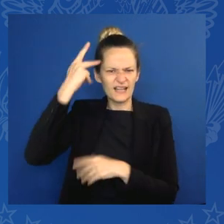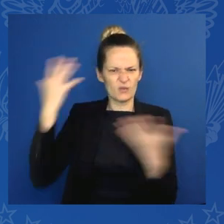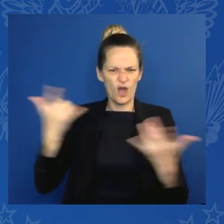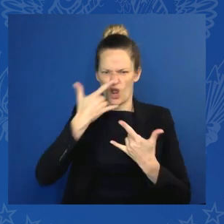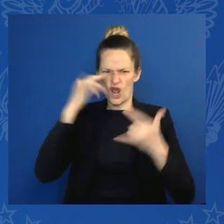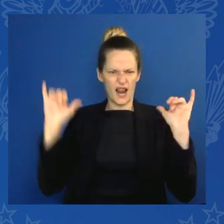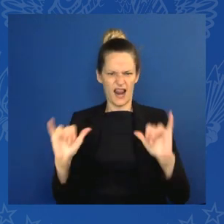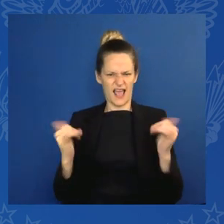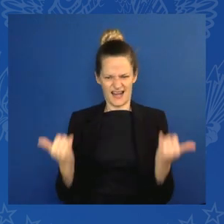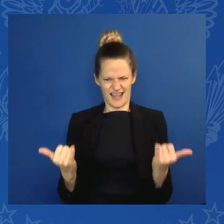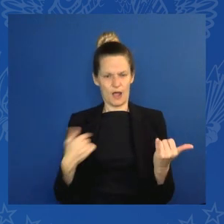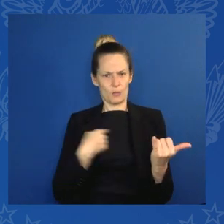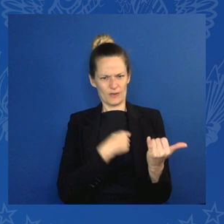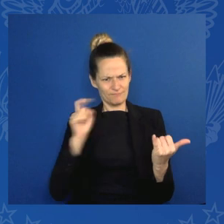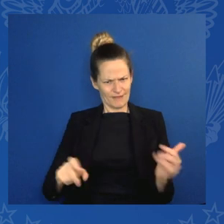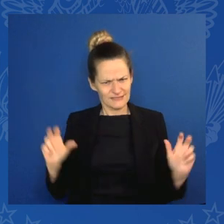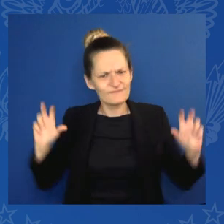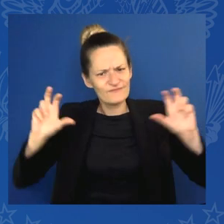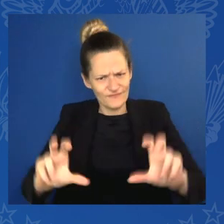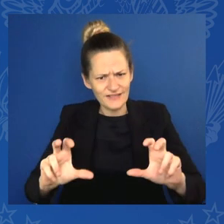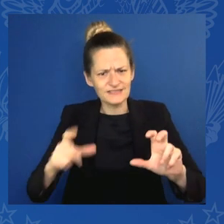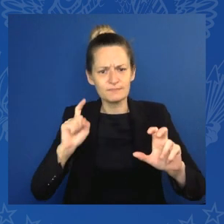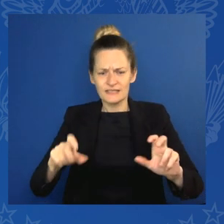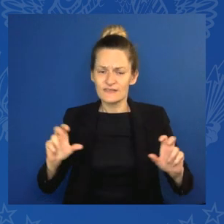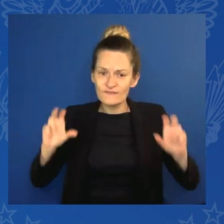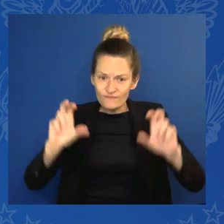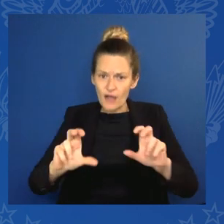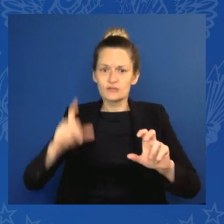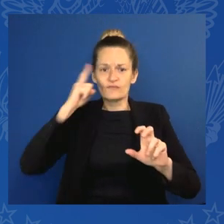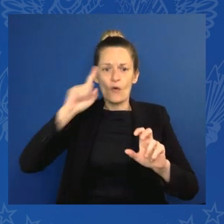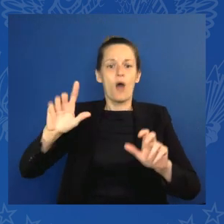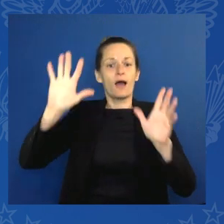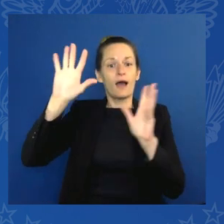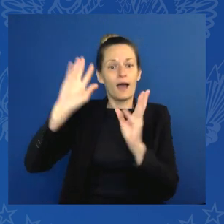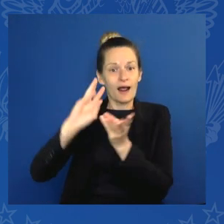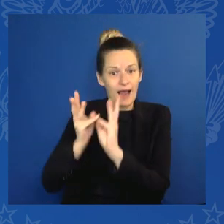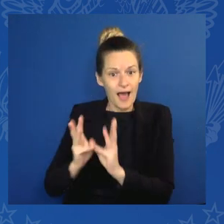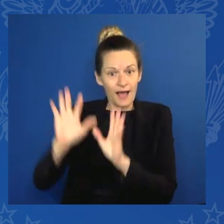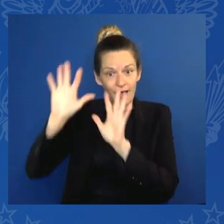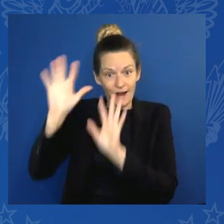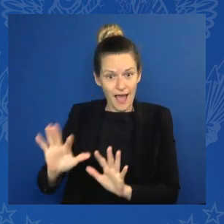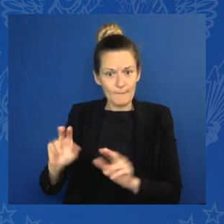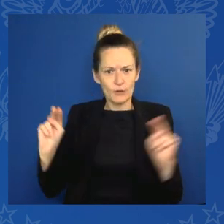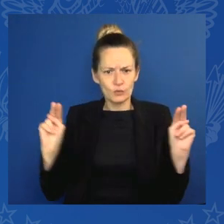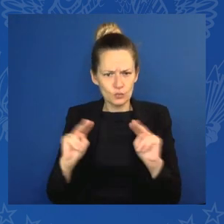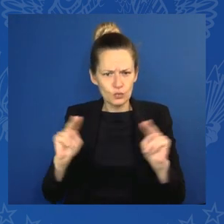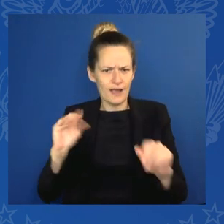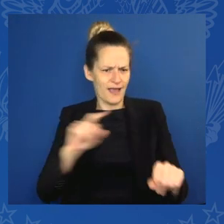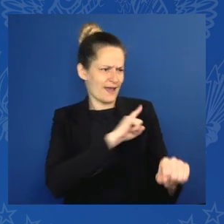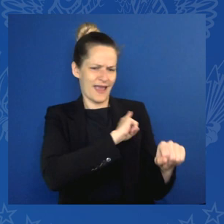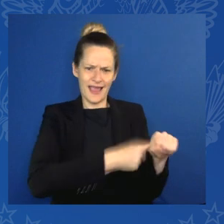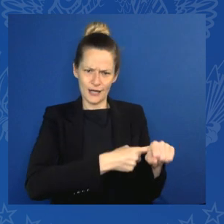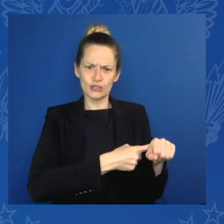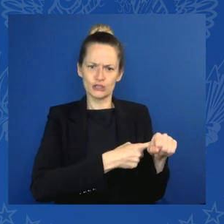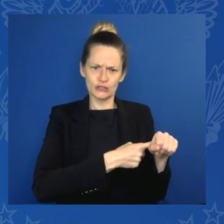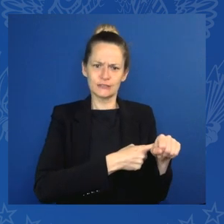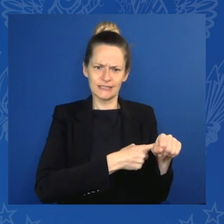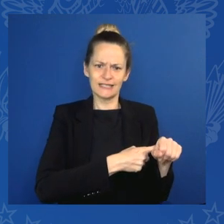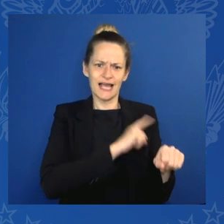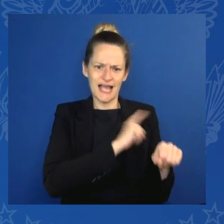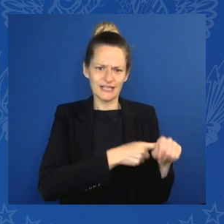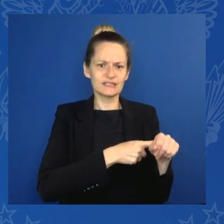energy, including gas, can help us as a temporary response to Russia's use of energy as a weapon.